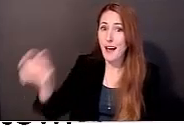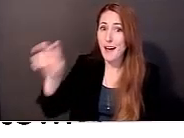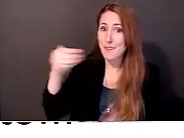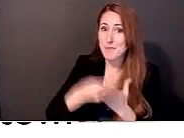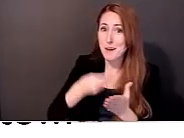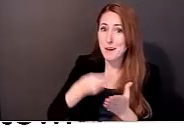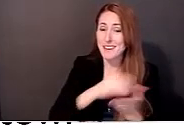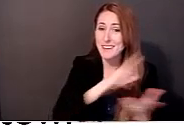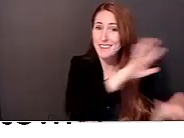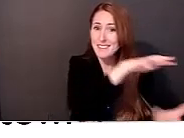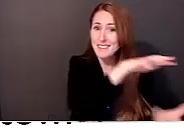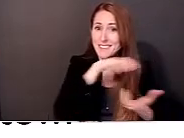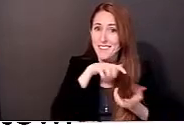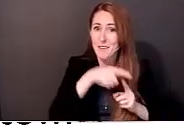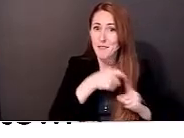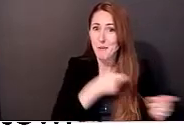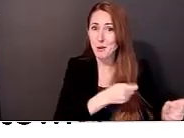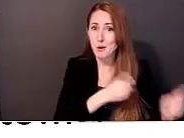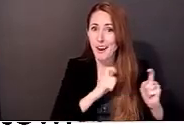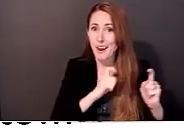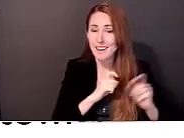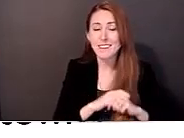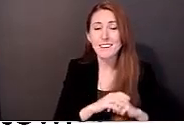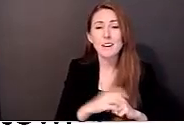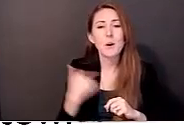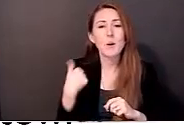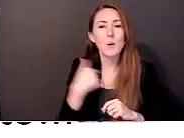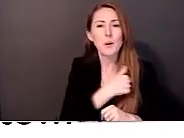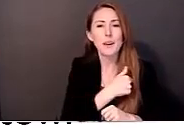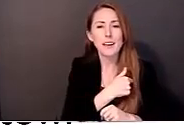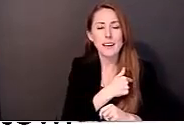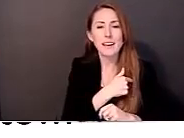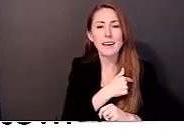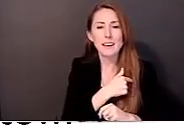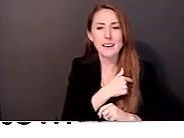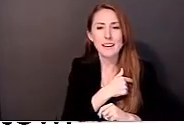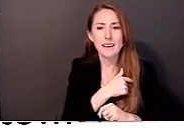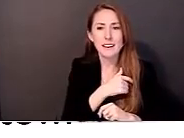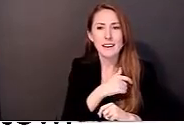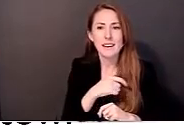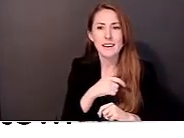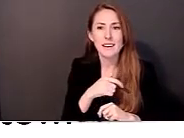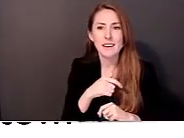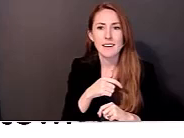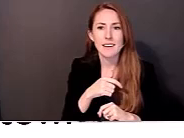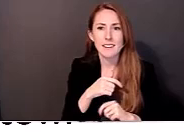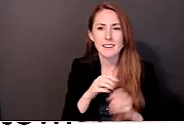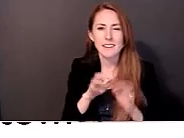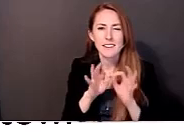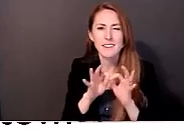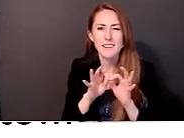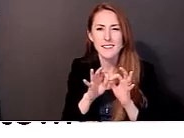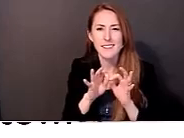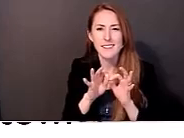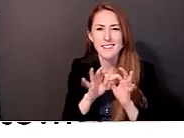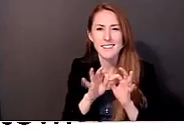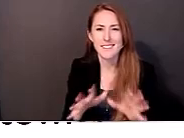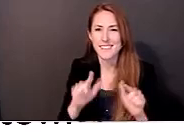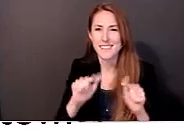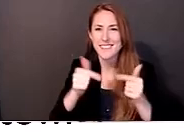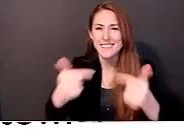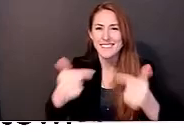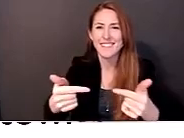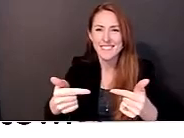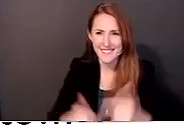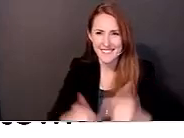grant. We, um, we, um, the folks that, the new and the original